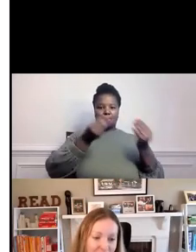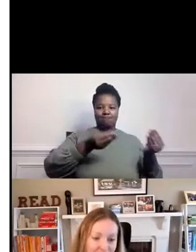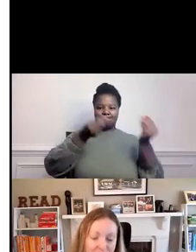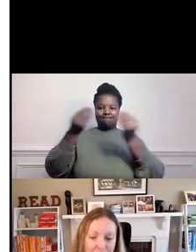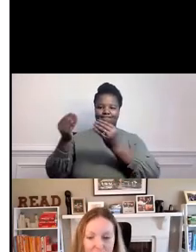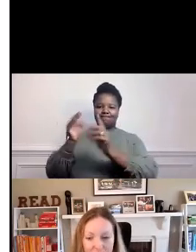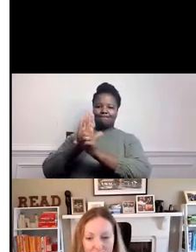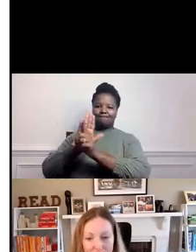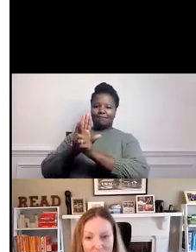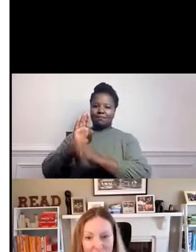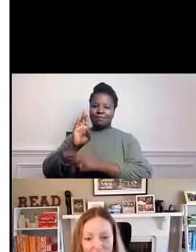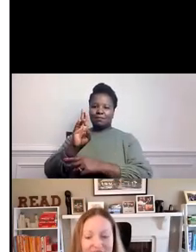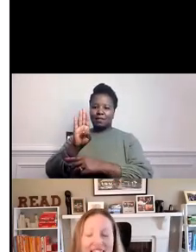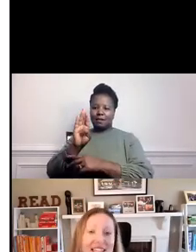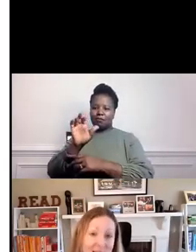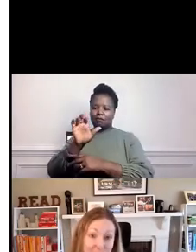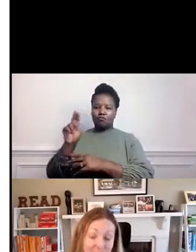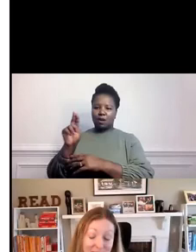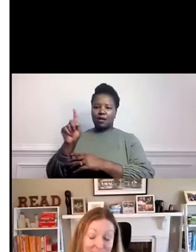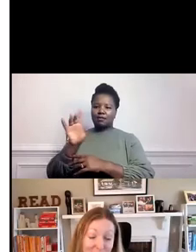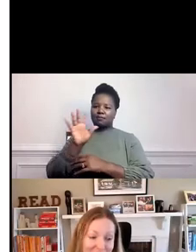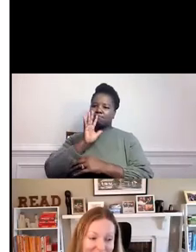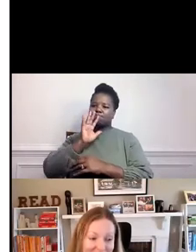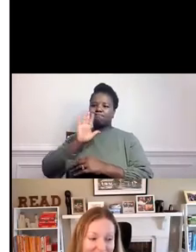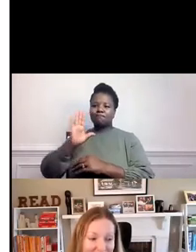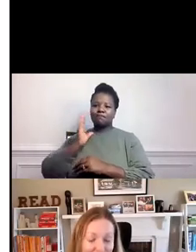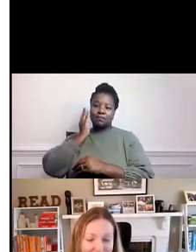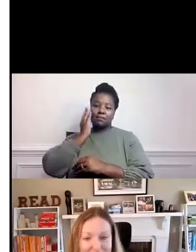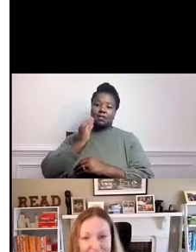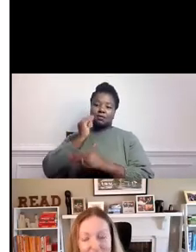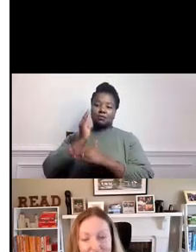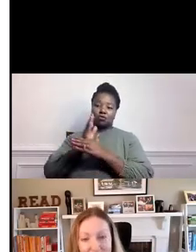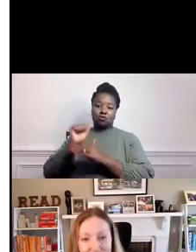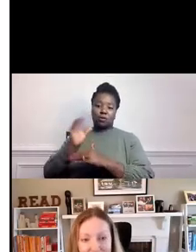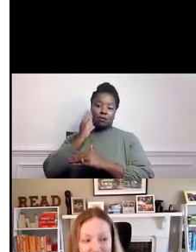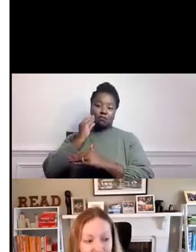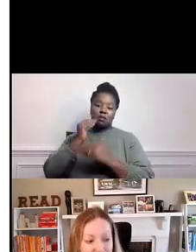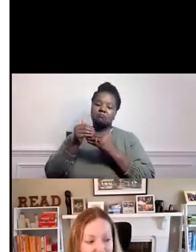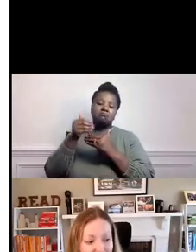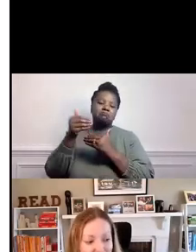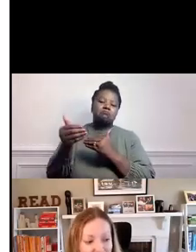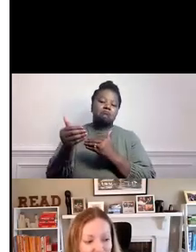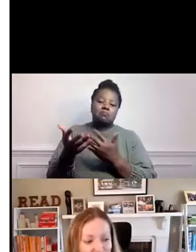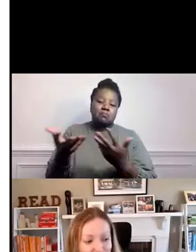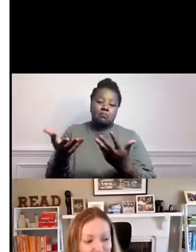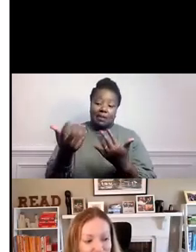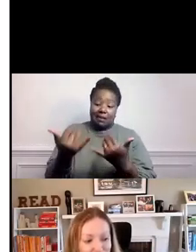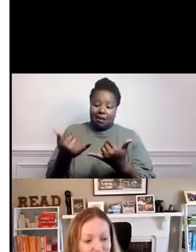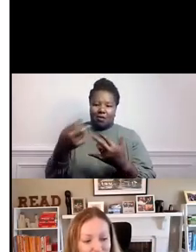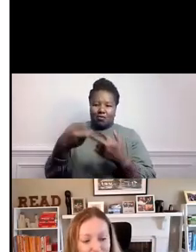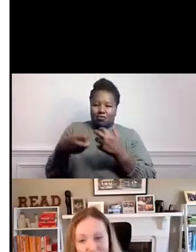to talk about his experience planning in the midst of this crisis.